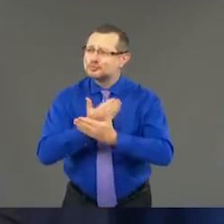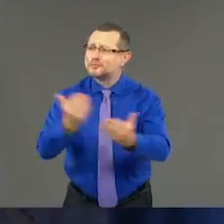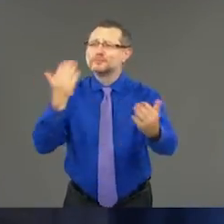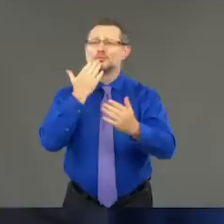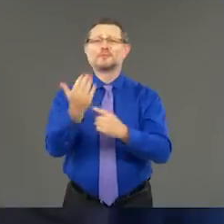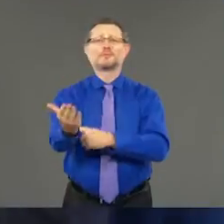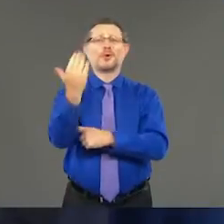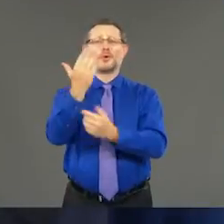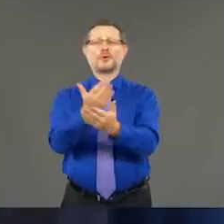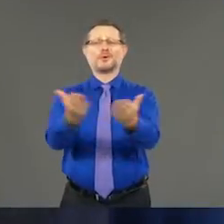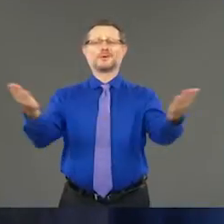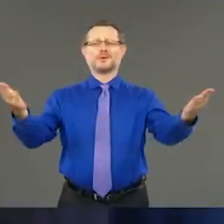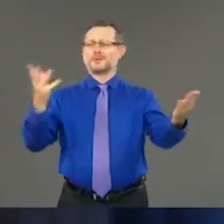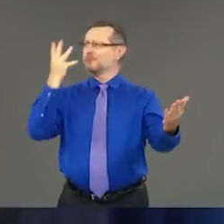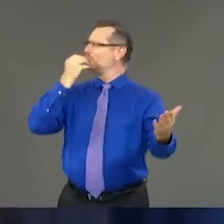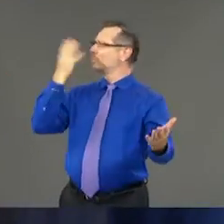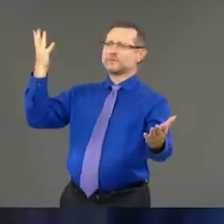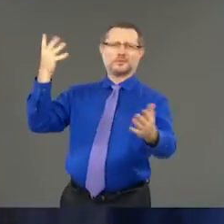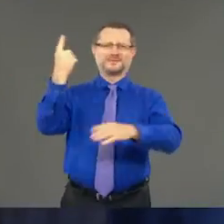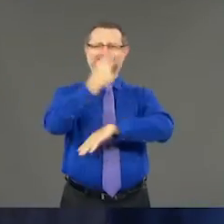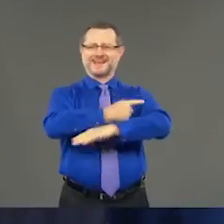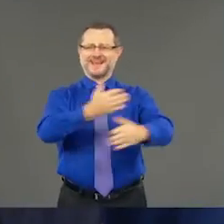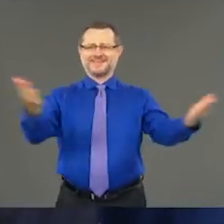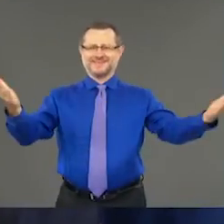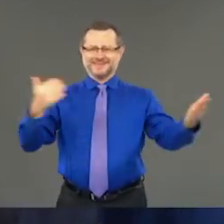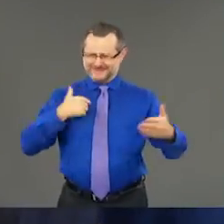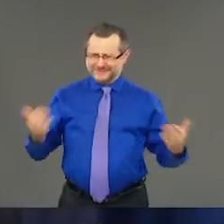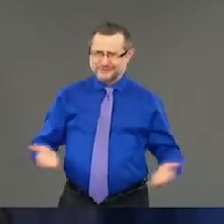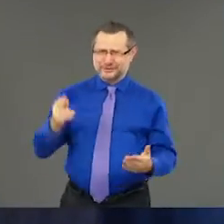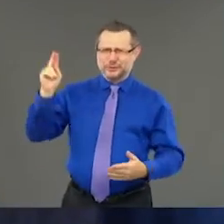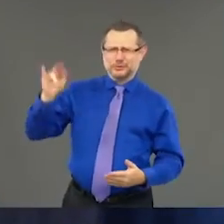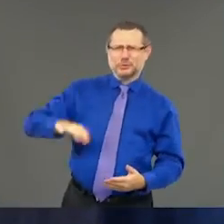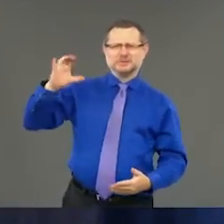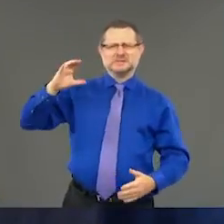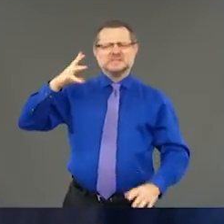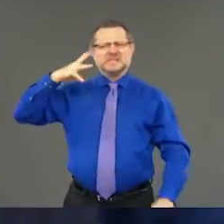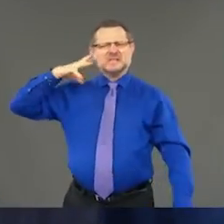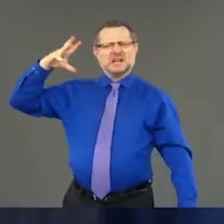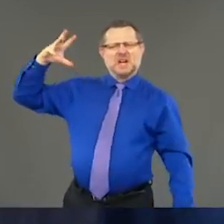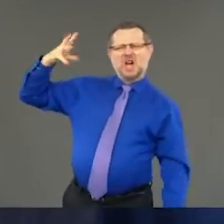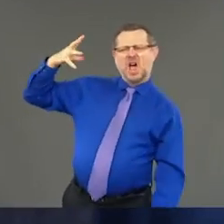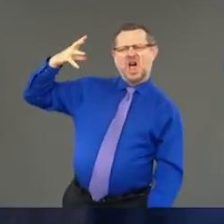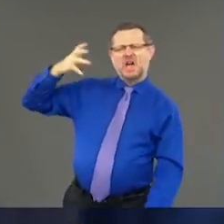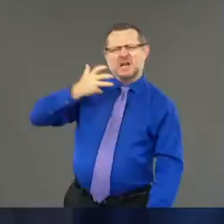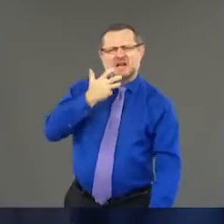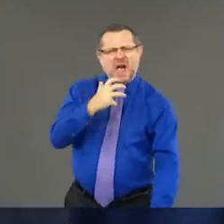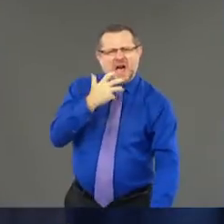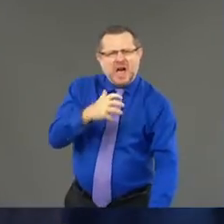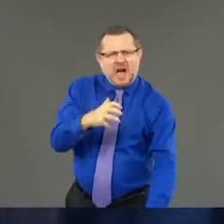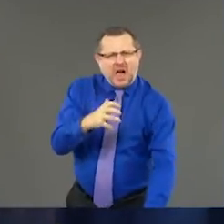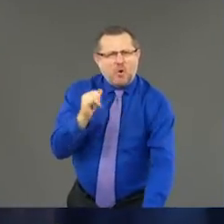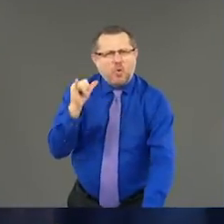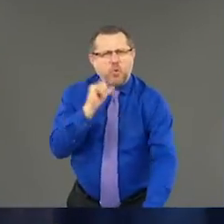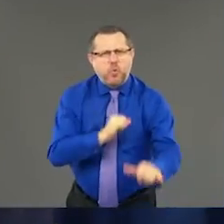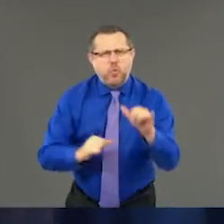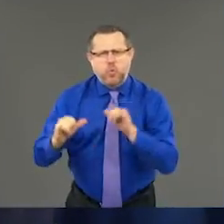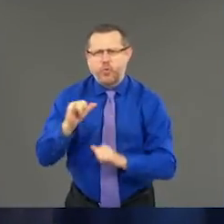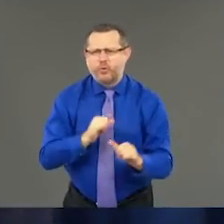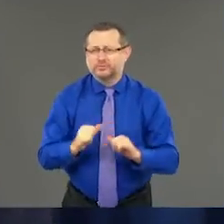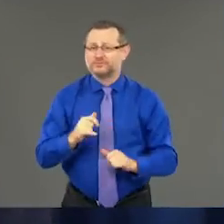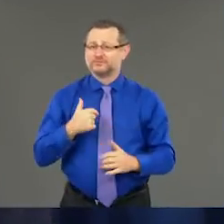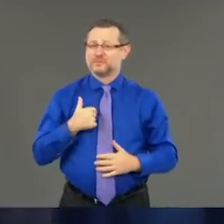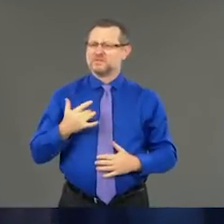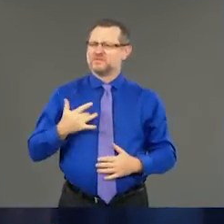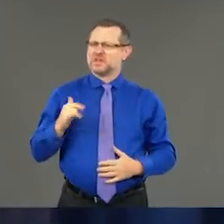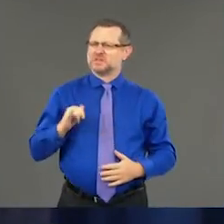Beautiful day in New York City, but hot, hot, hot, hot, hot. I'm going to flee the heat. I'm going to go to Savannah,